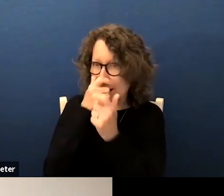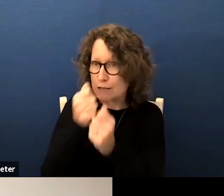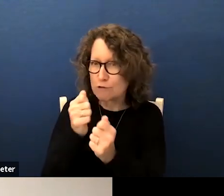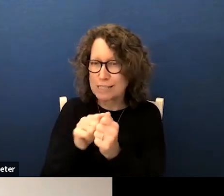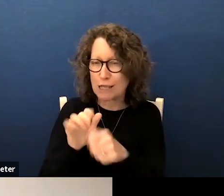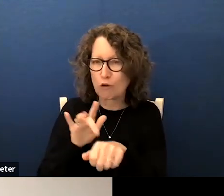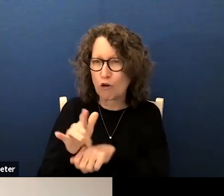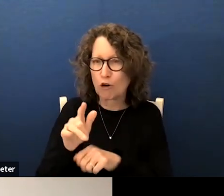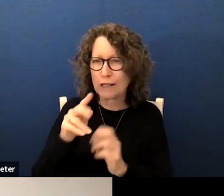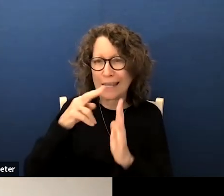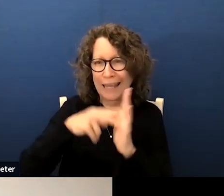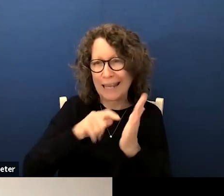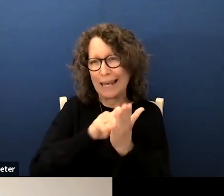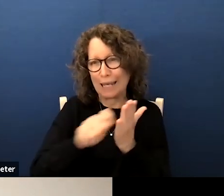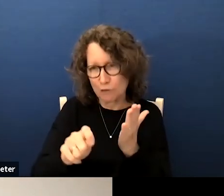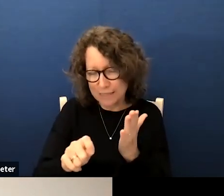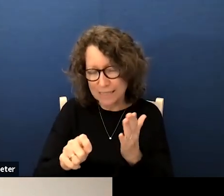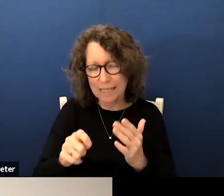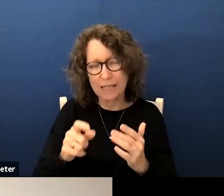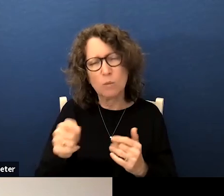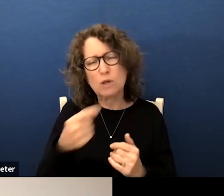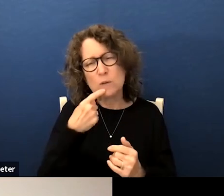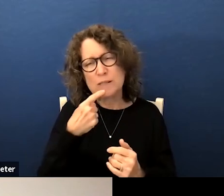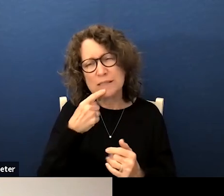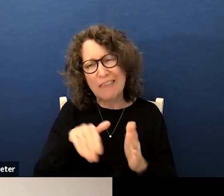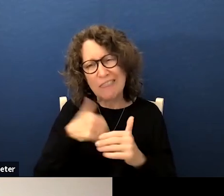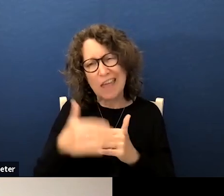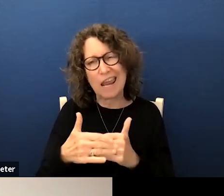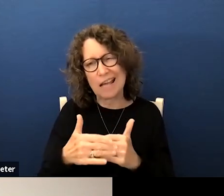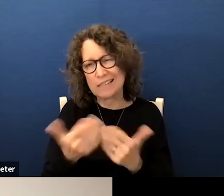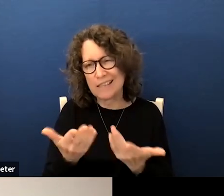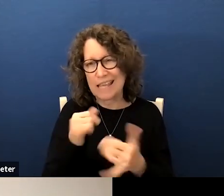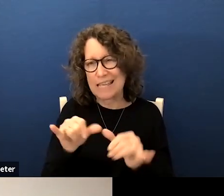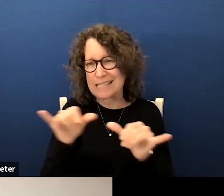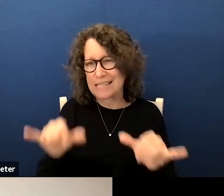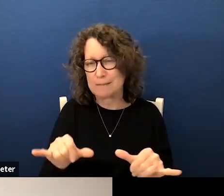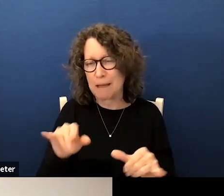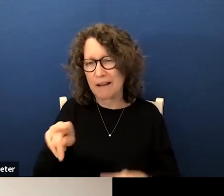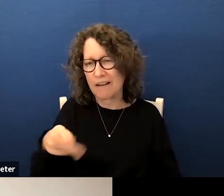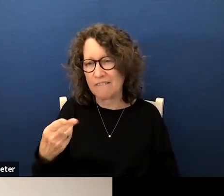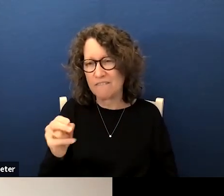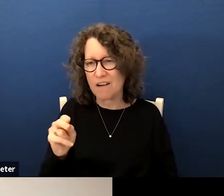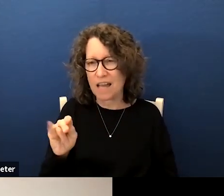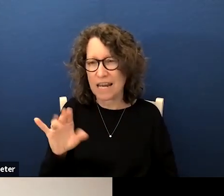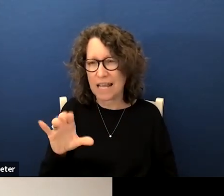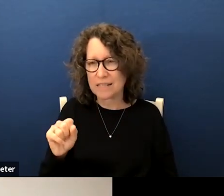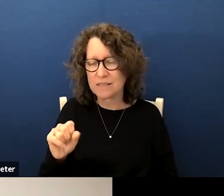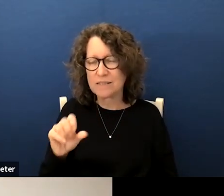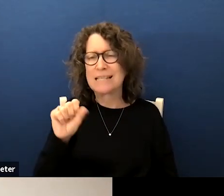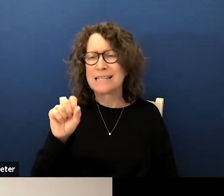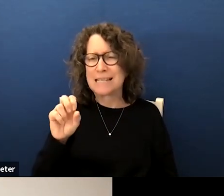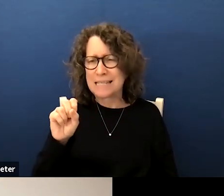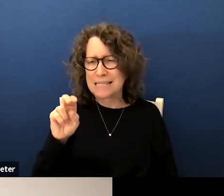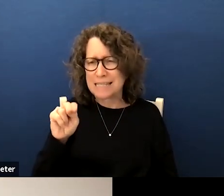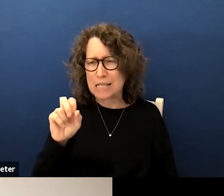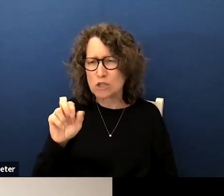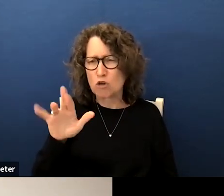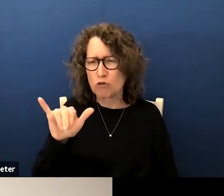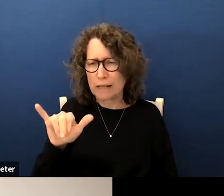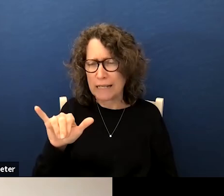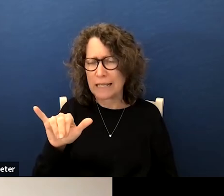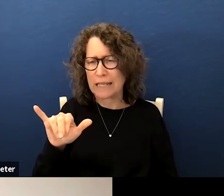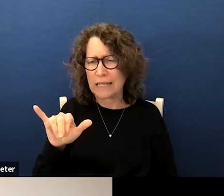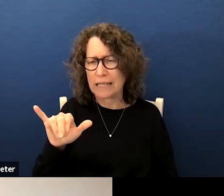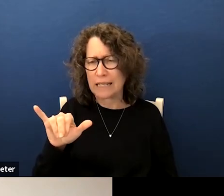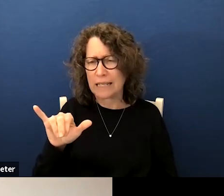in early literacy and i'm wondering uh when you say the next step is systematic phonics what or sensory systematic phonics what does that mean